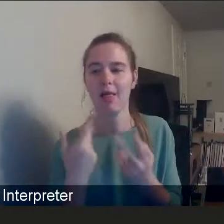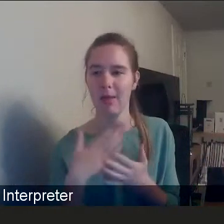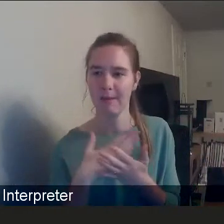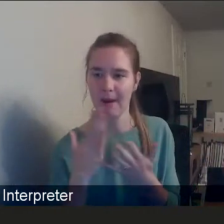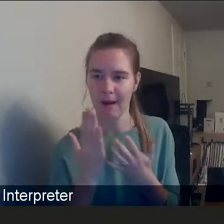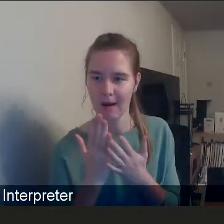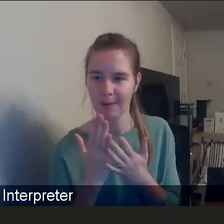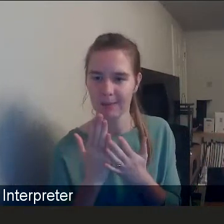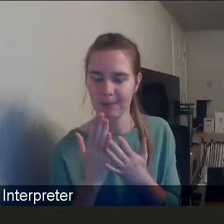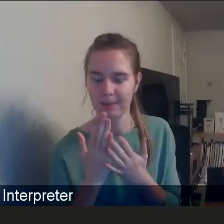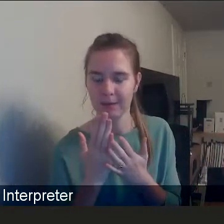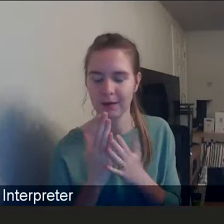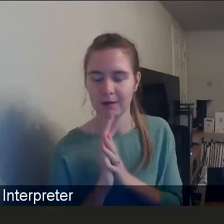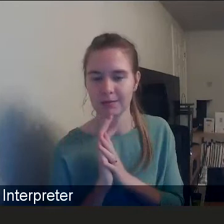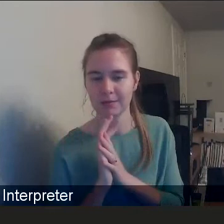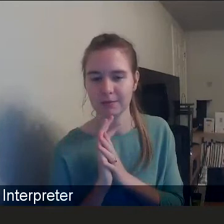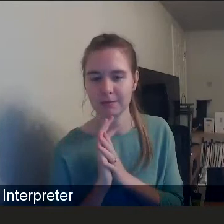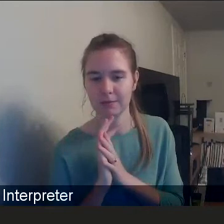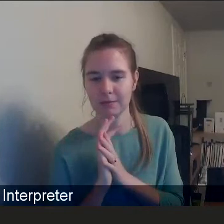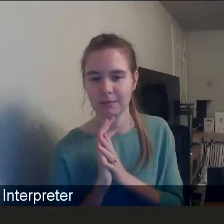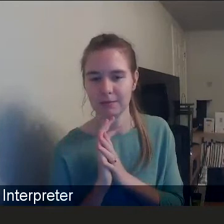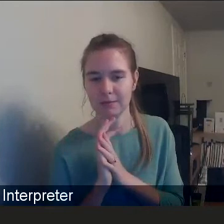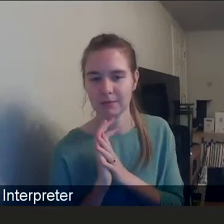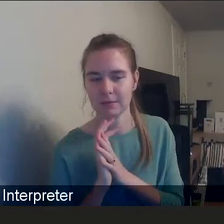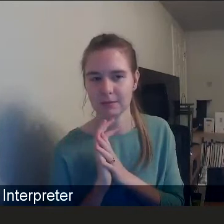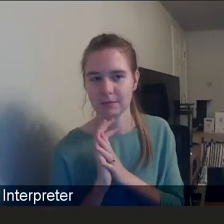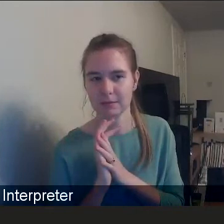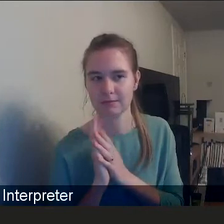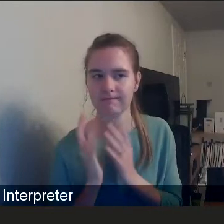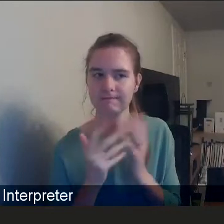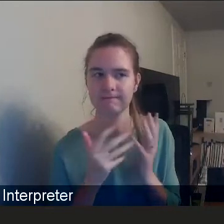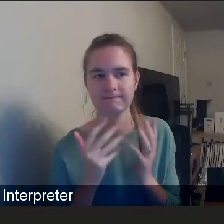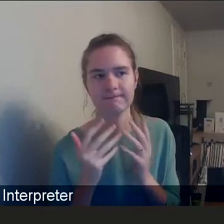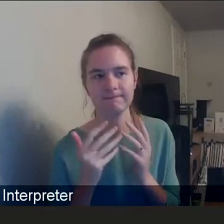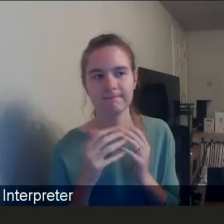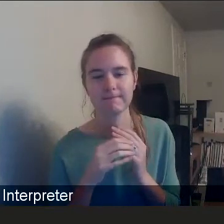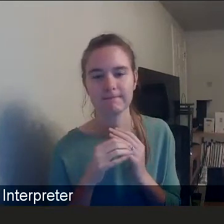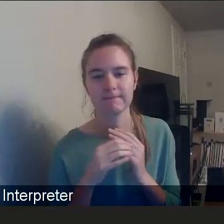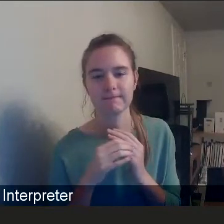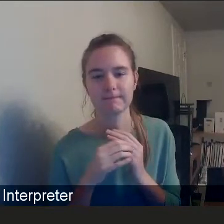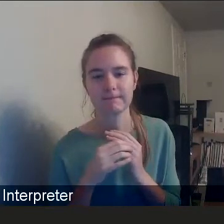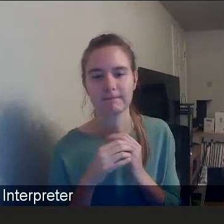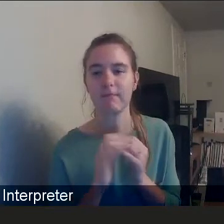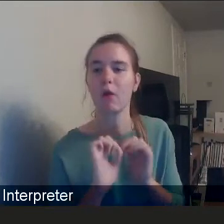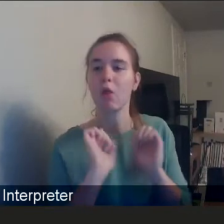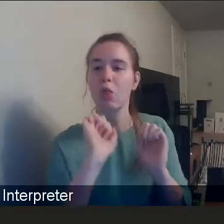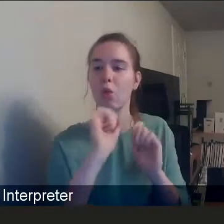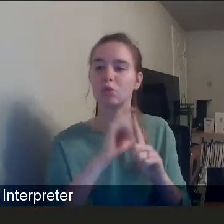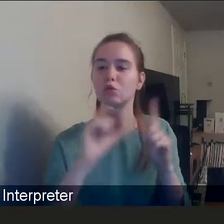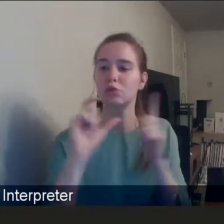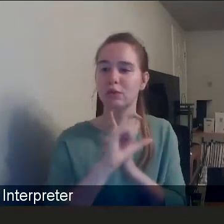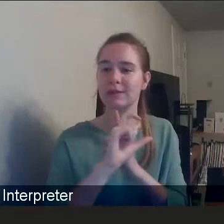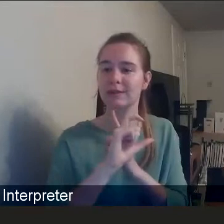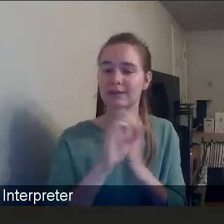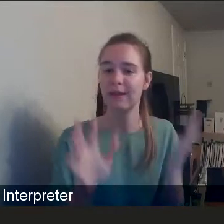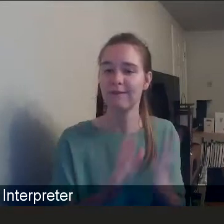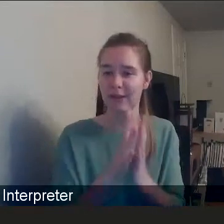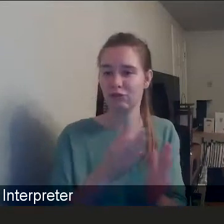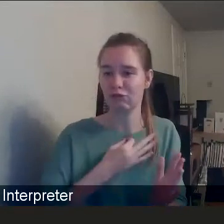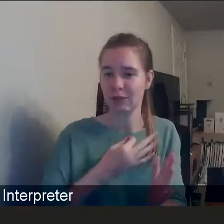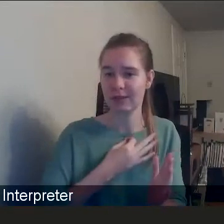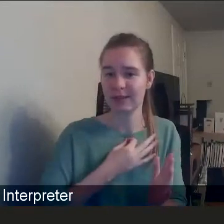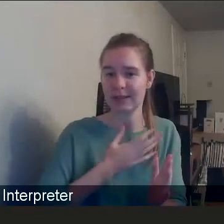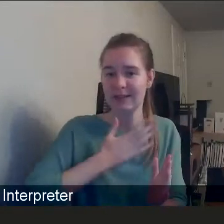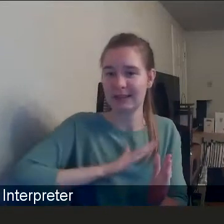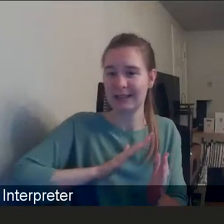the equation is that those communities that face the greatest risk do require the greatest